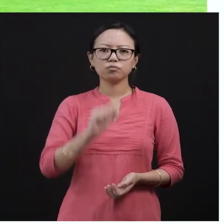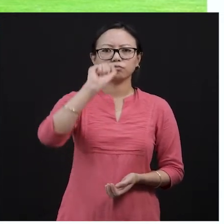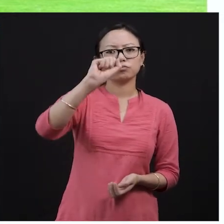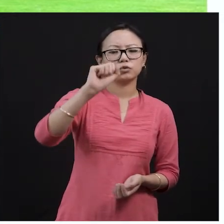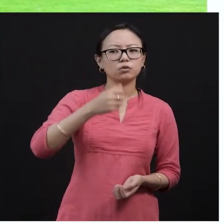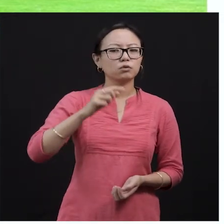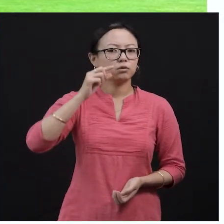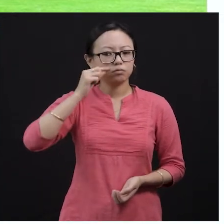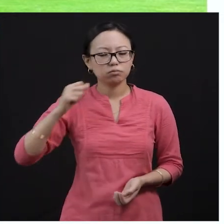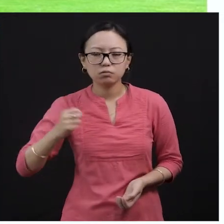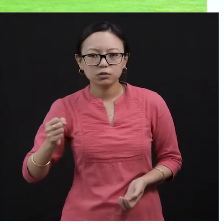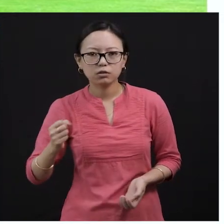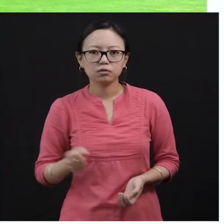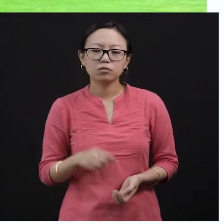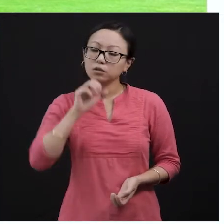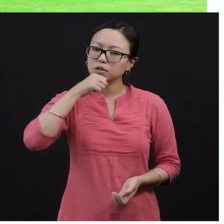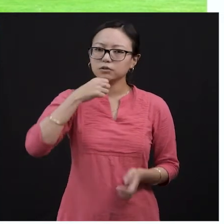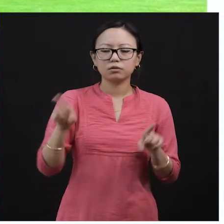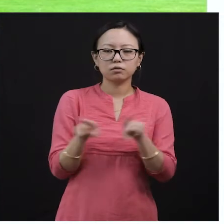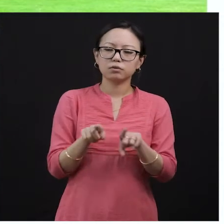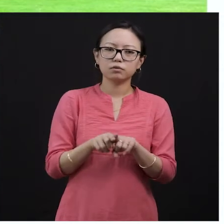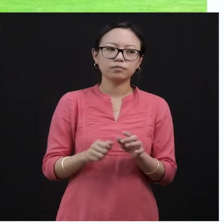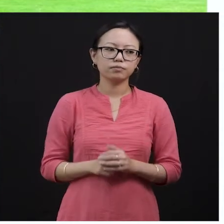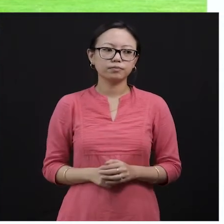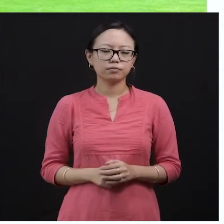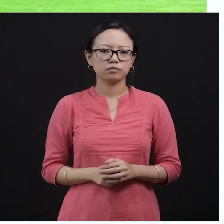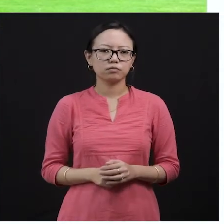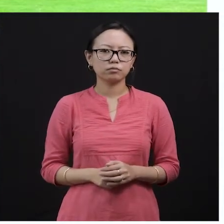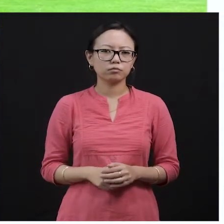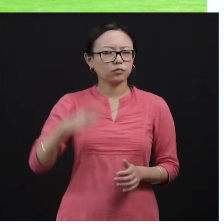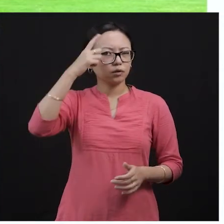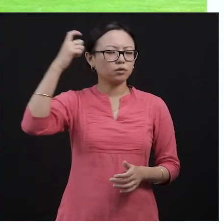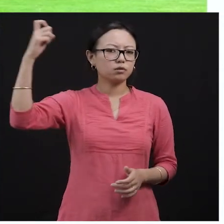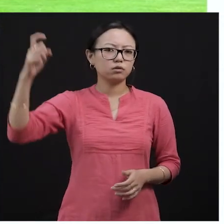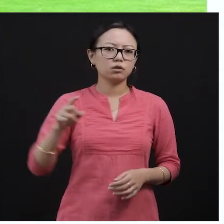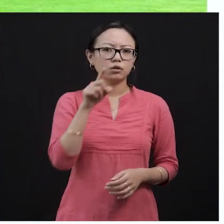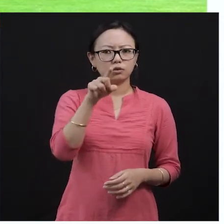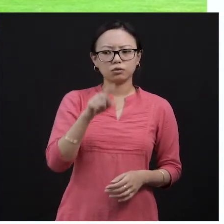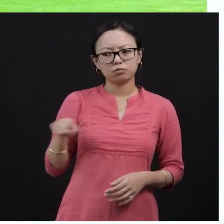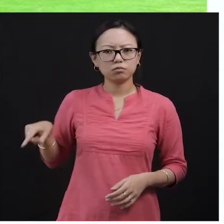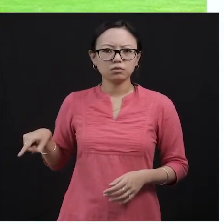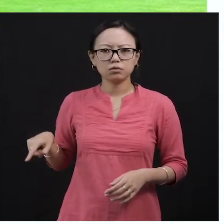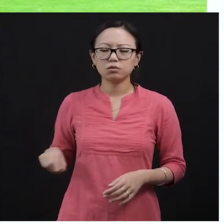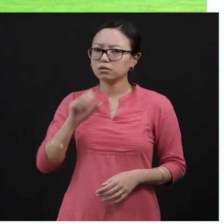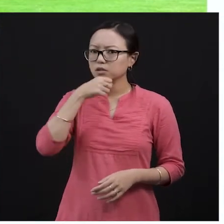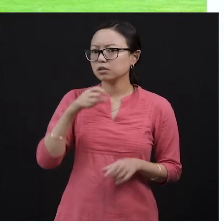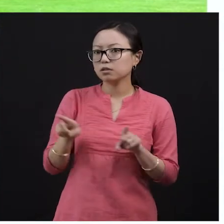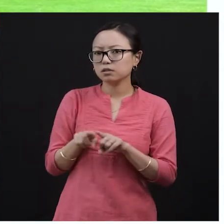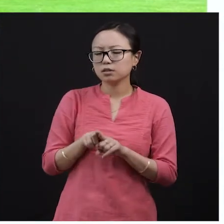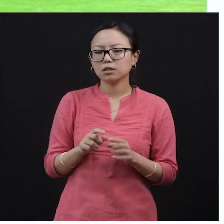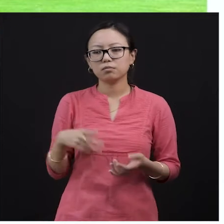So you can picture yourself as the young boy and your grandfather as the grandfather of the boy. And so they lived in